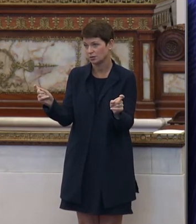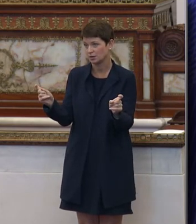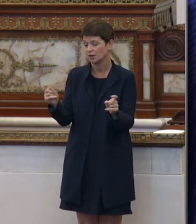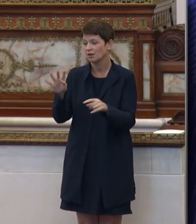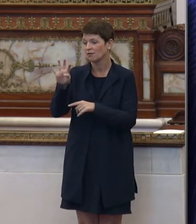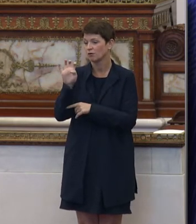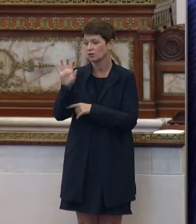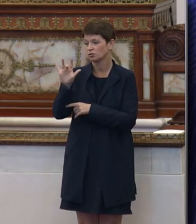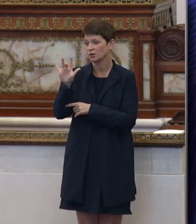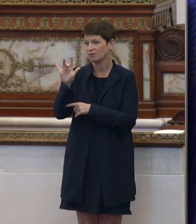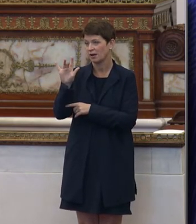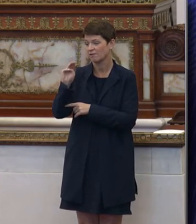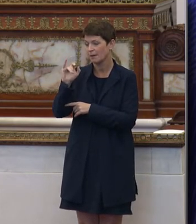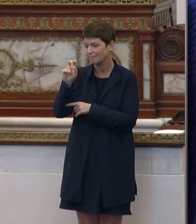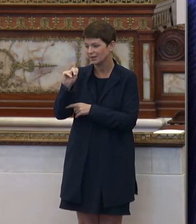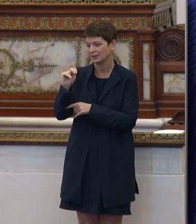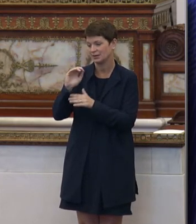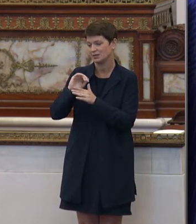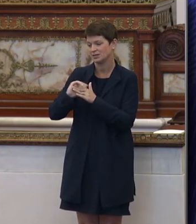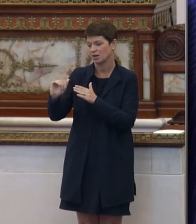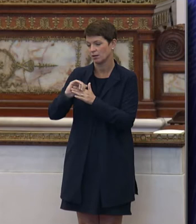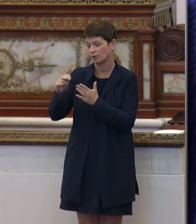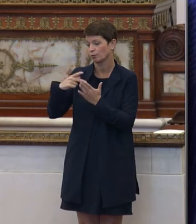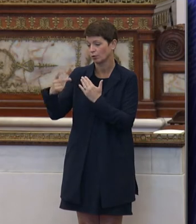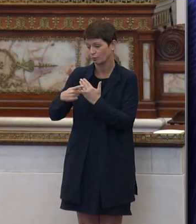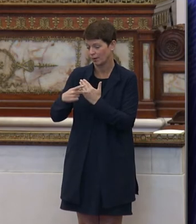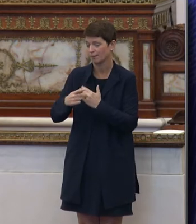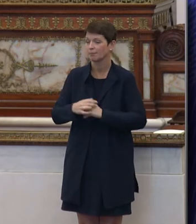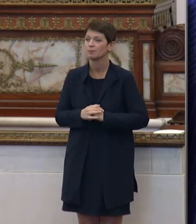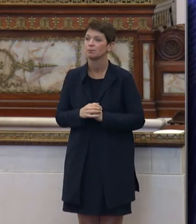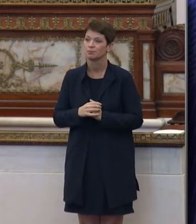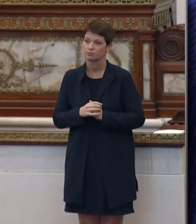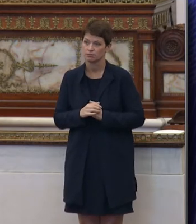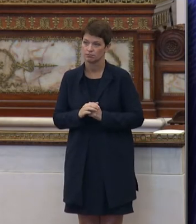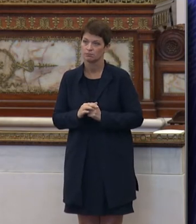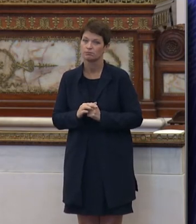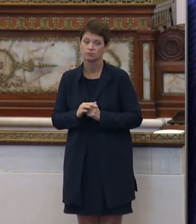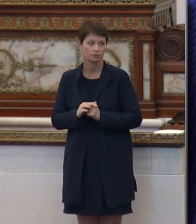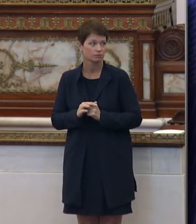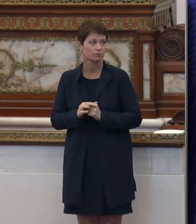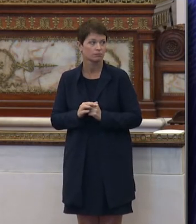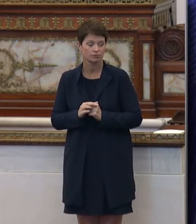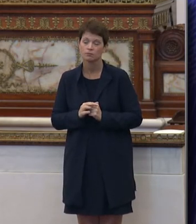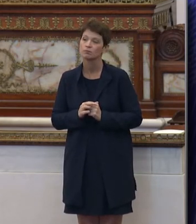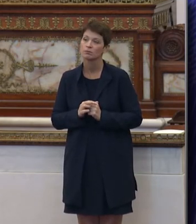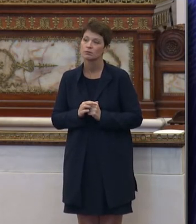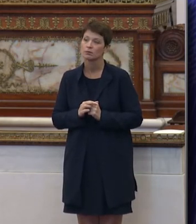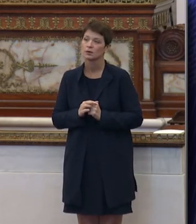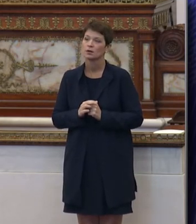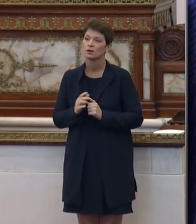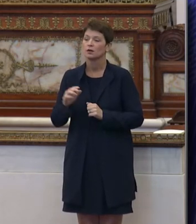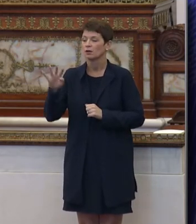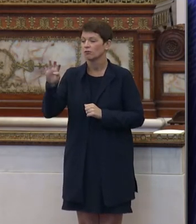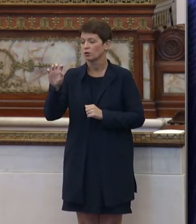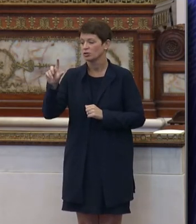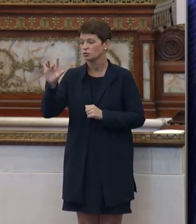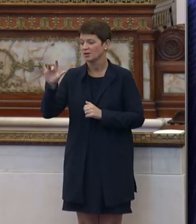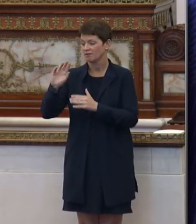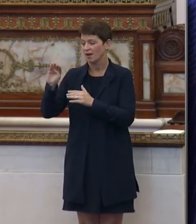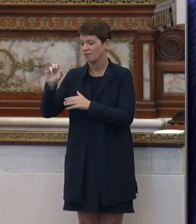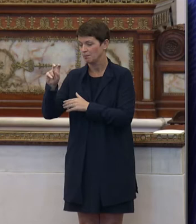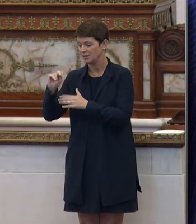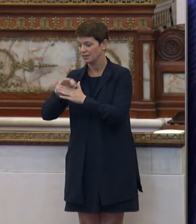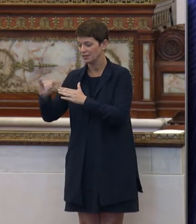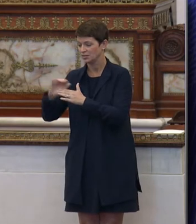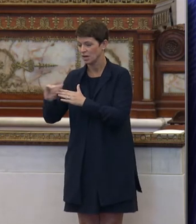$425 million program. And so out of approximately $425 million